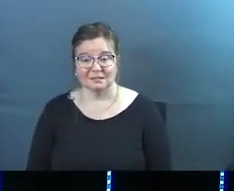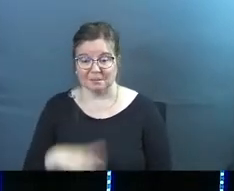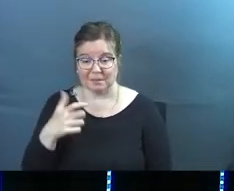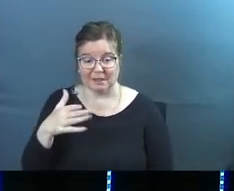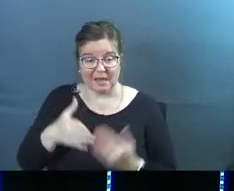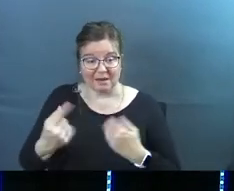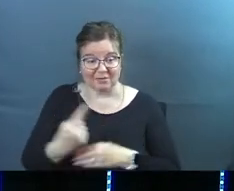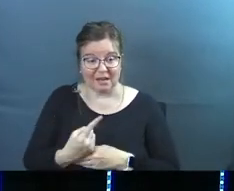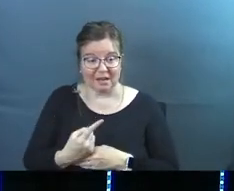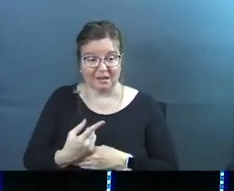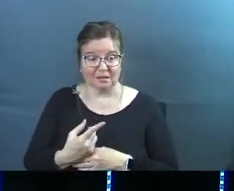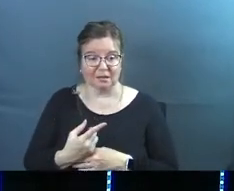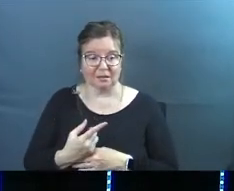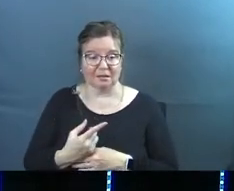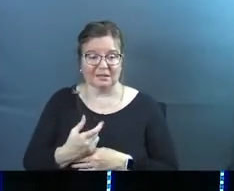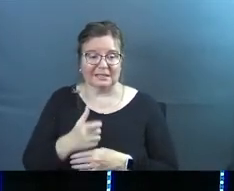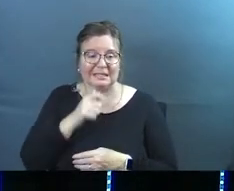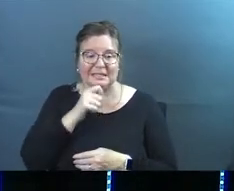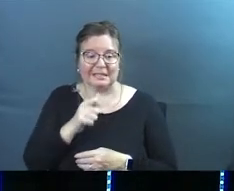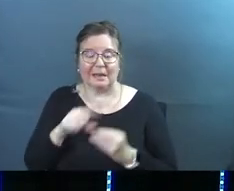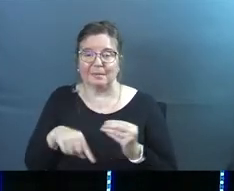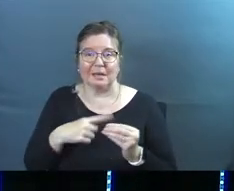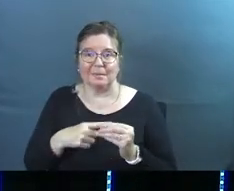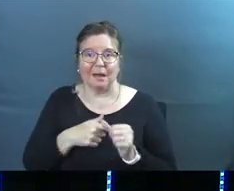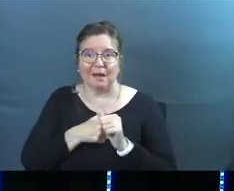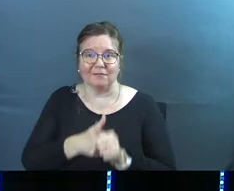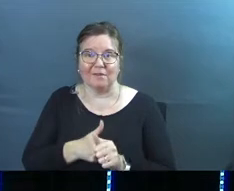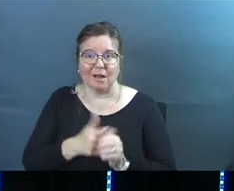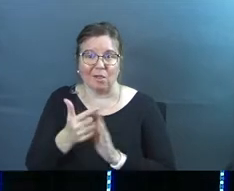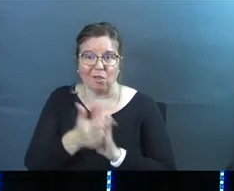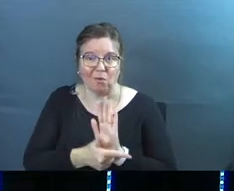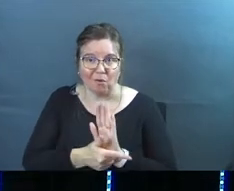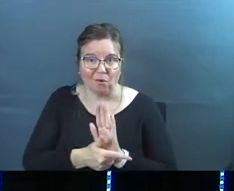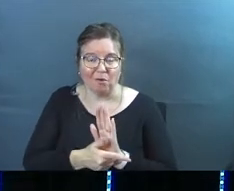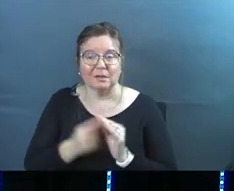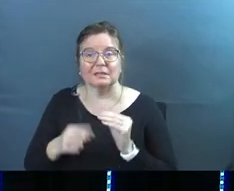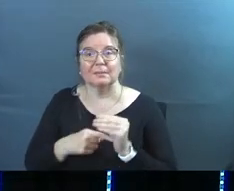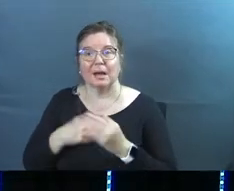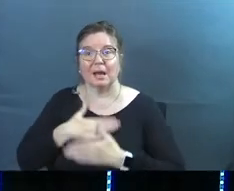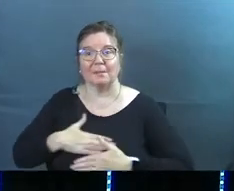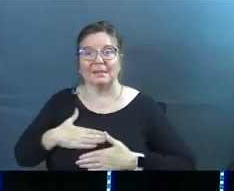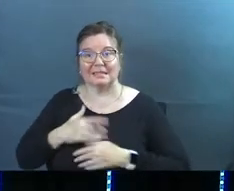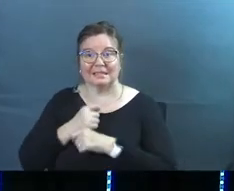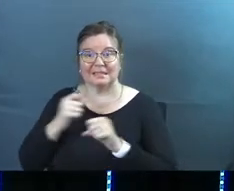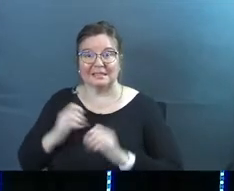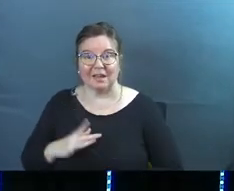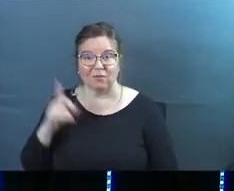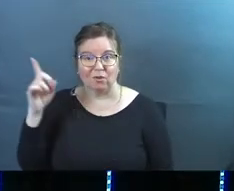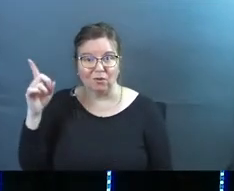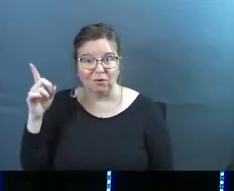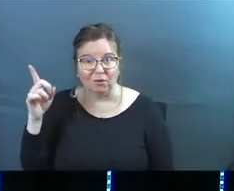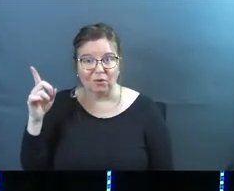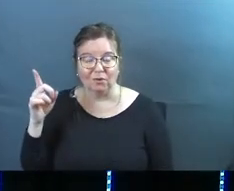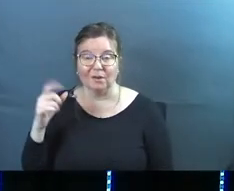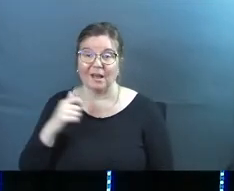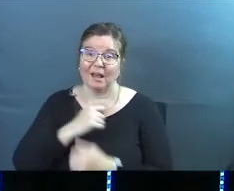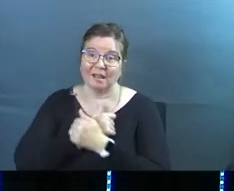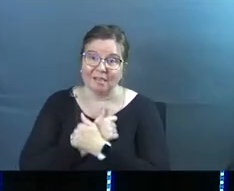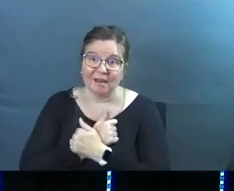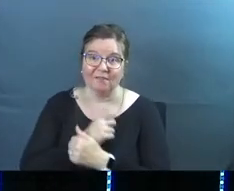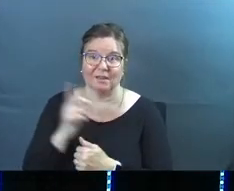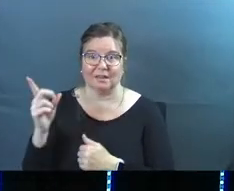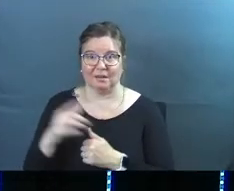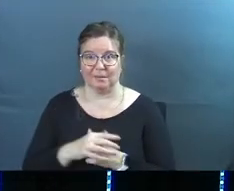Because at the end of the day, it's not been about following a law. It's been about pleasing a savior and loving